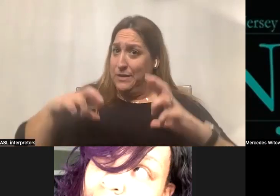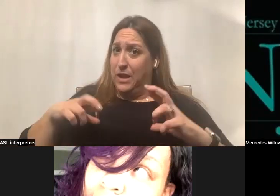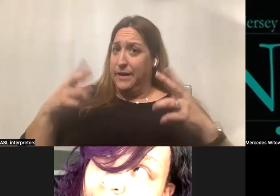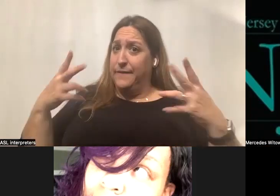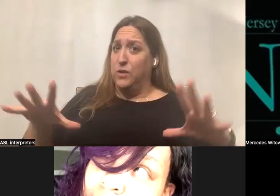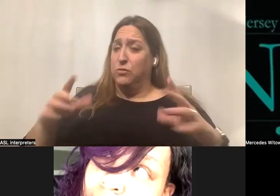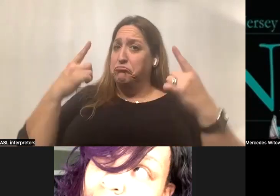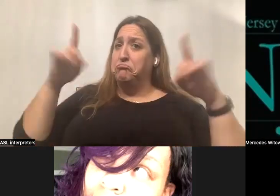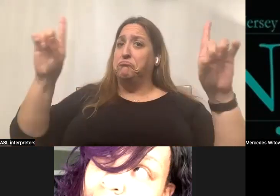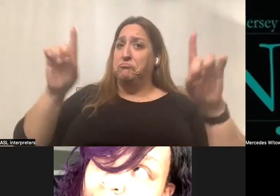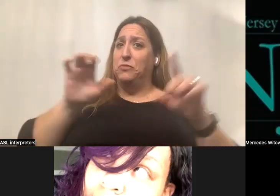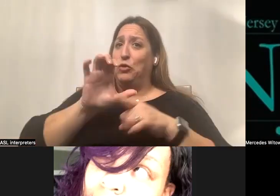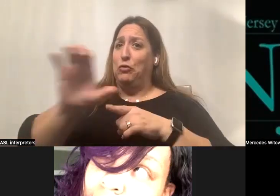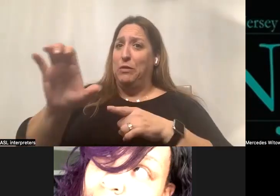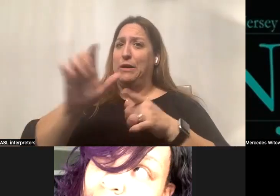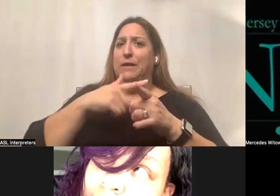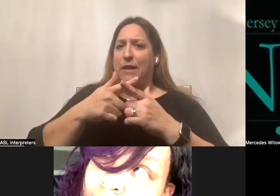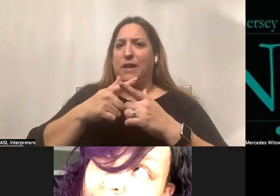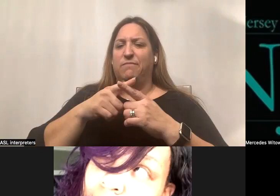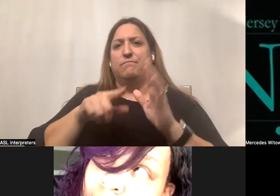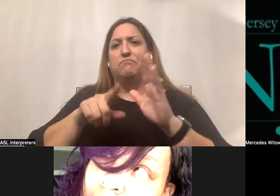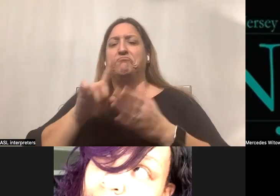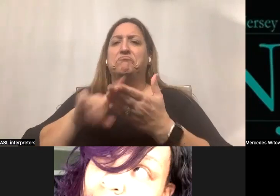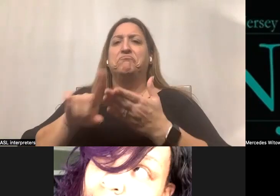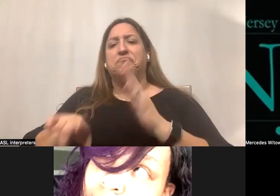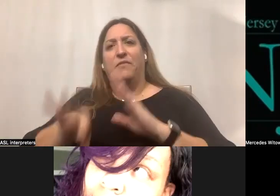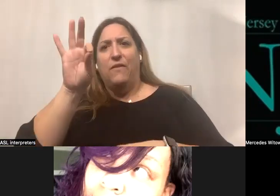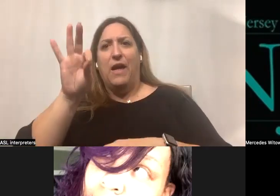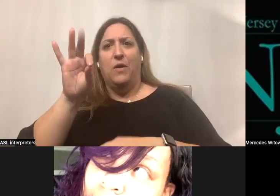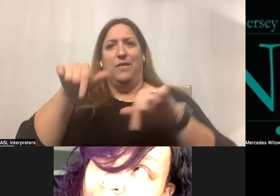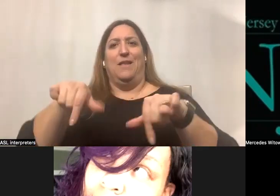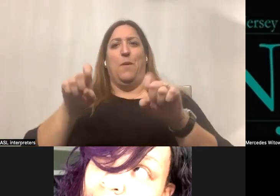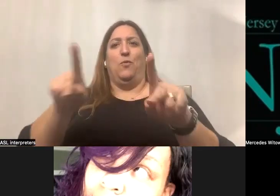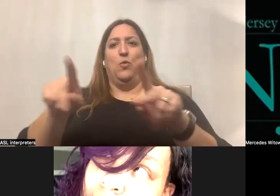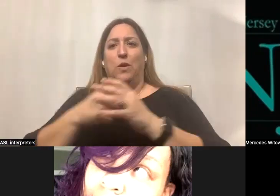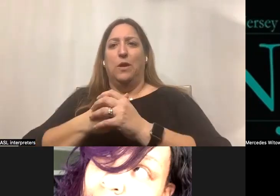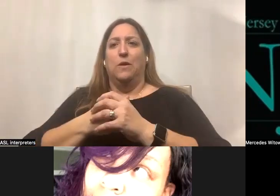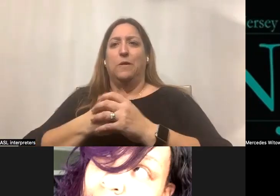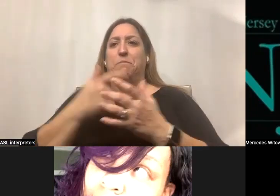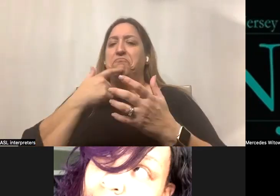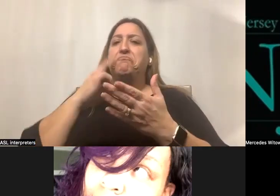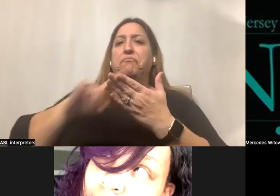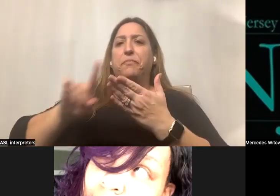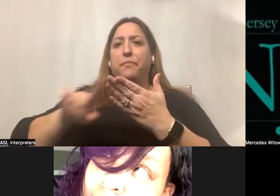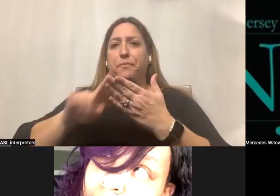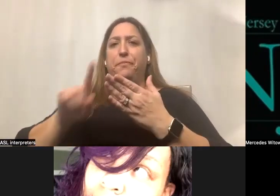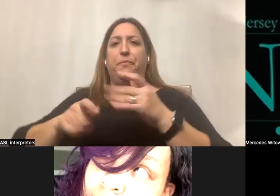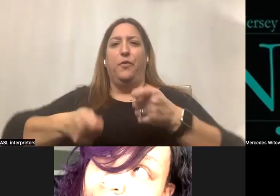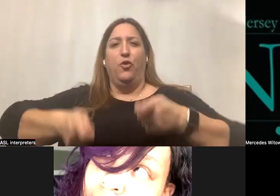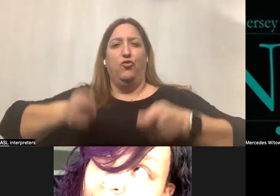successful career and then found this opportunity. As you said, you explored the drum circle. So